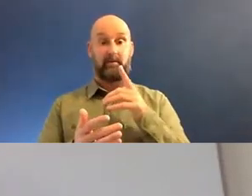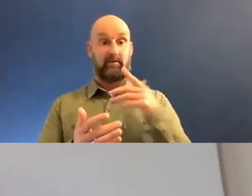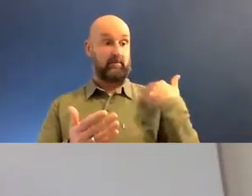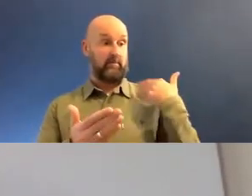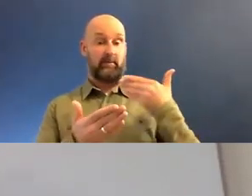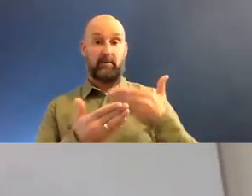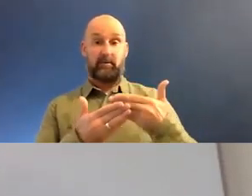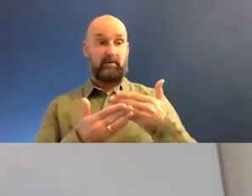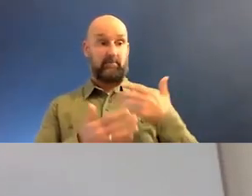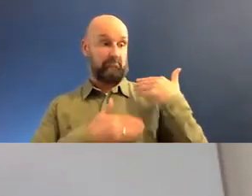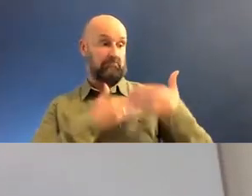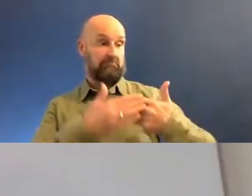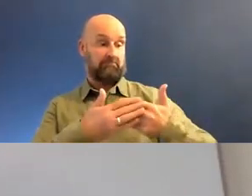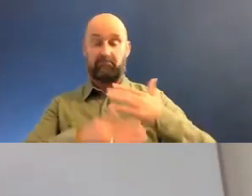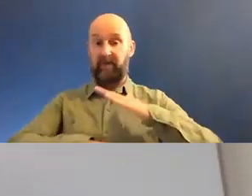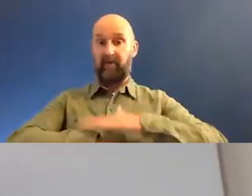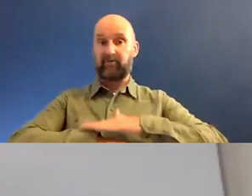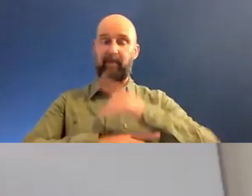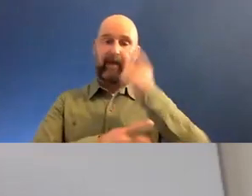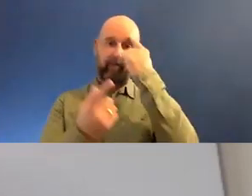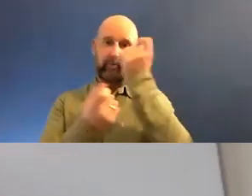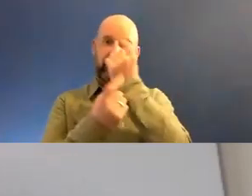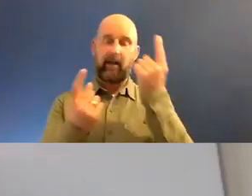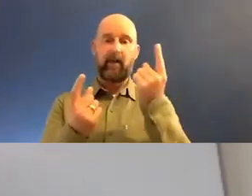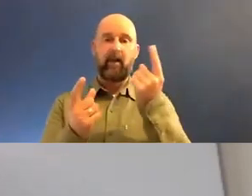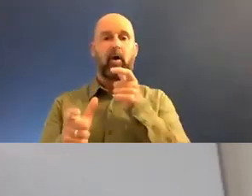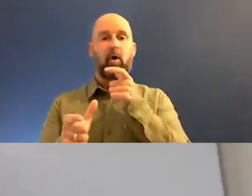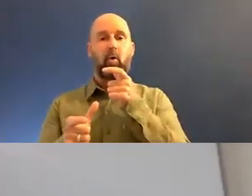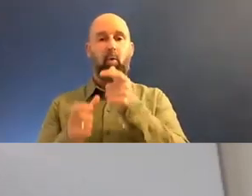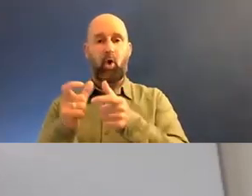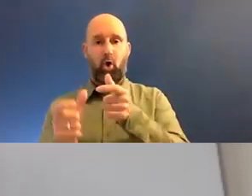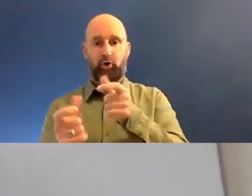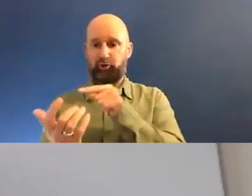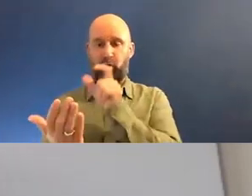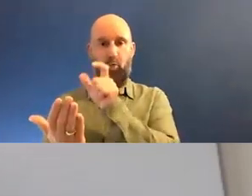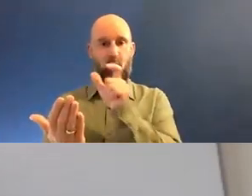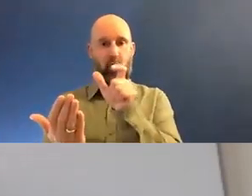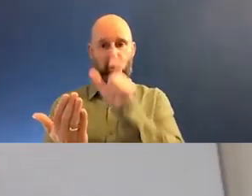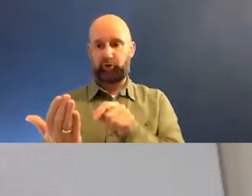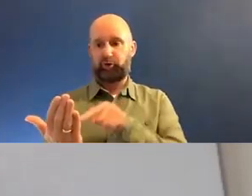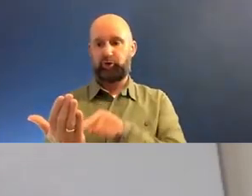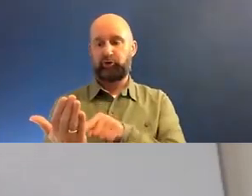came to the conclusion that words in and of themselves, or alone,